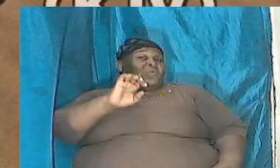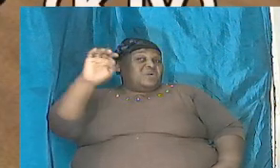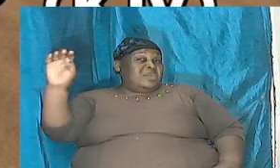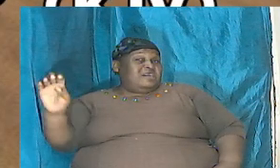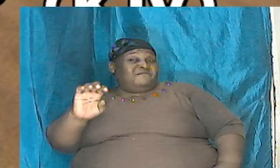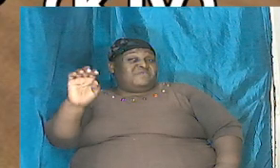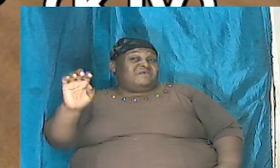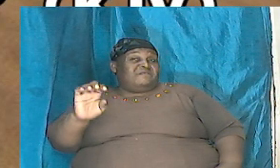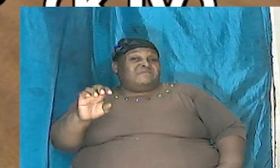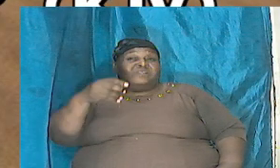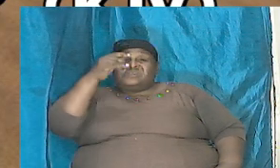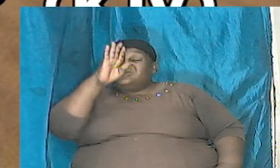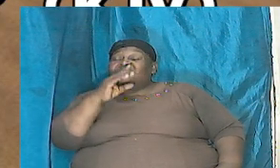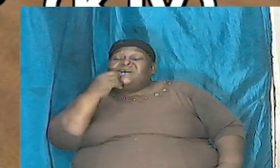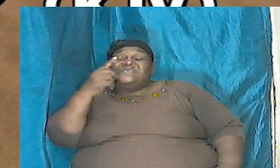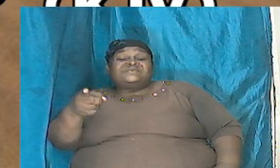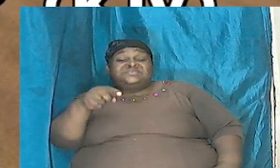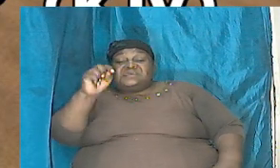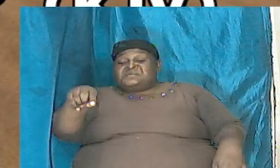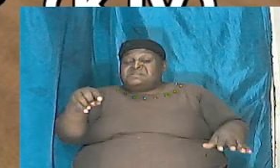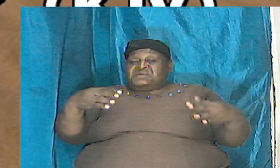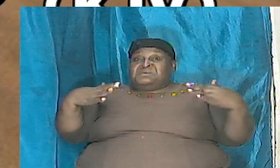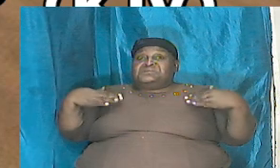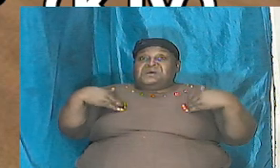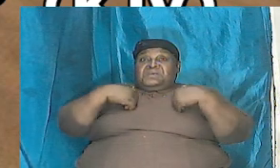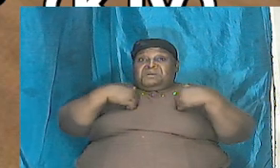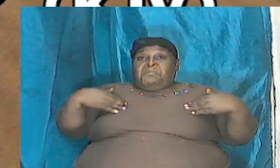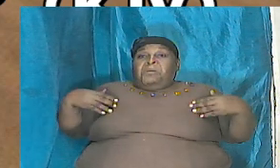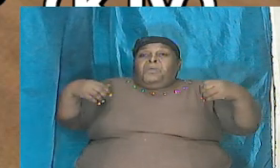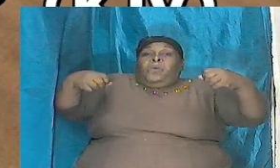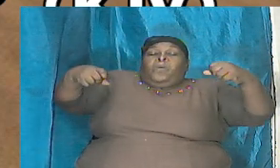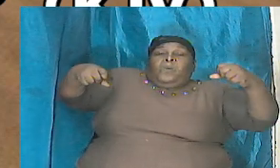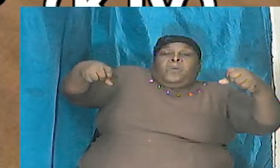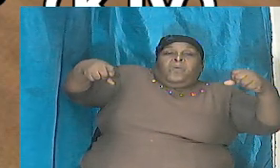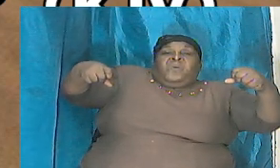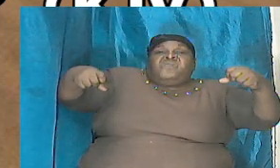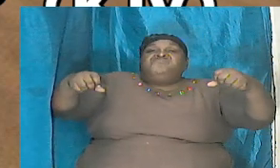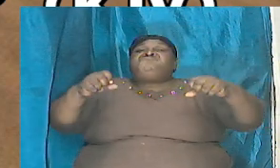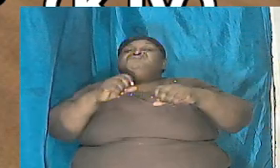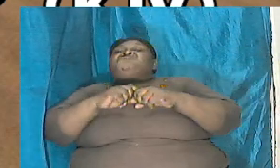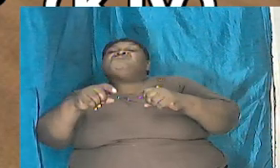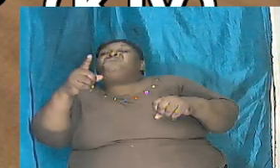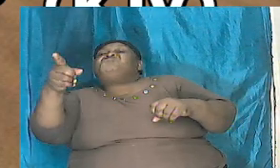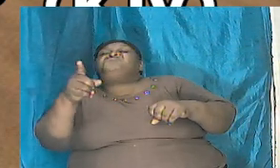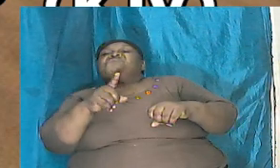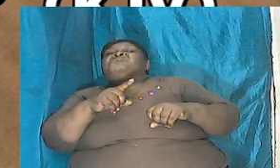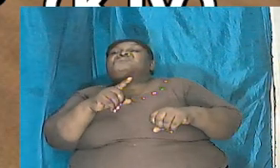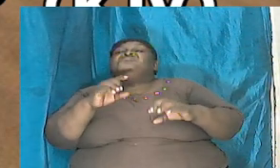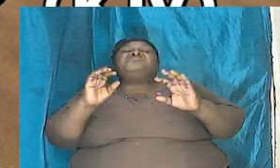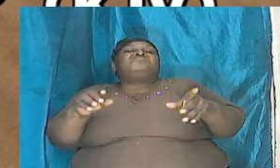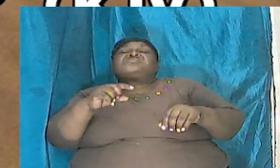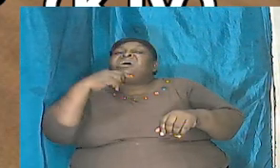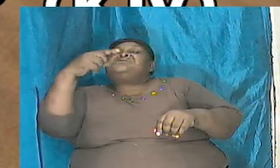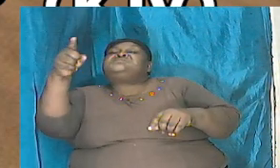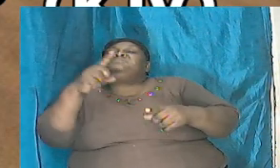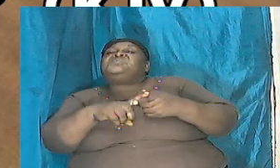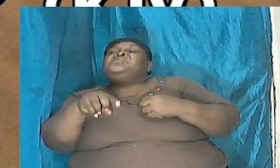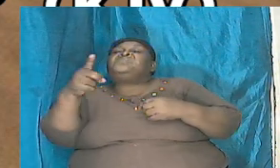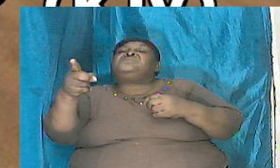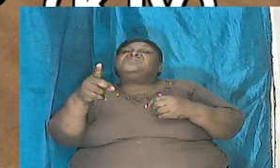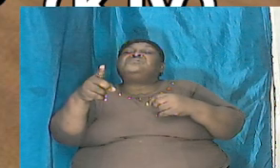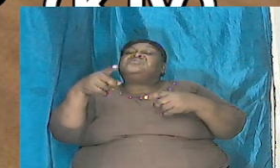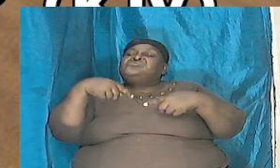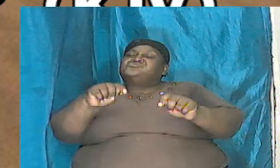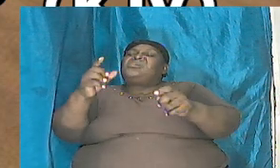monster that is here none of you can't talk to him to try even to control him it's just me and